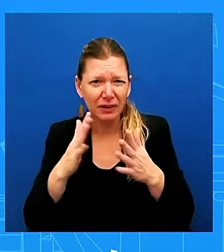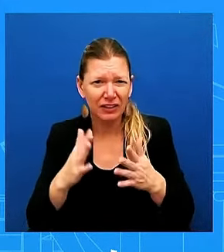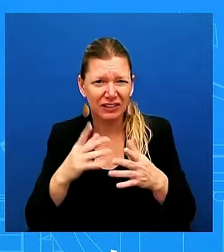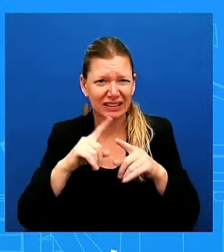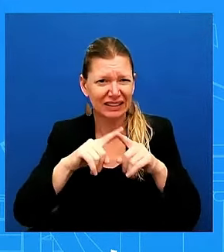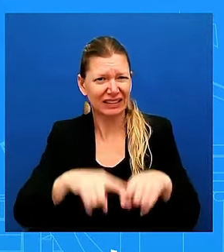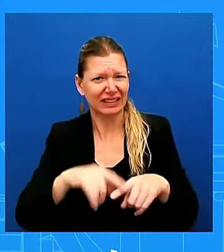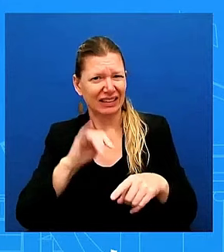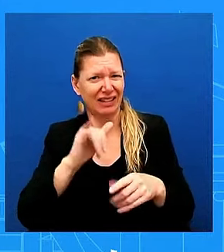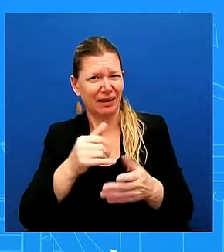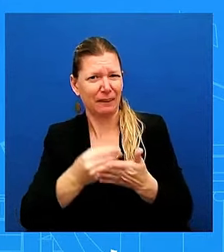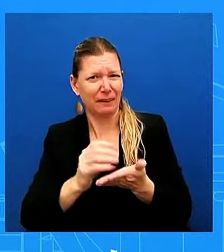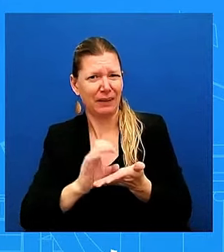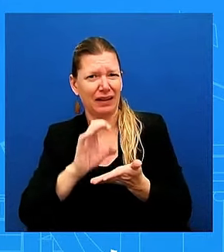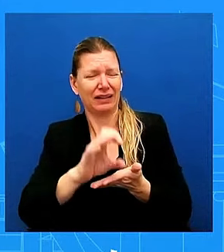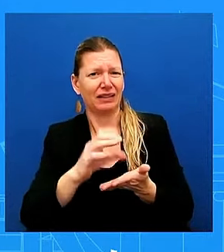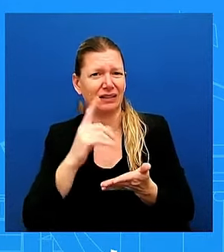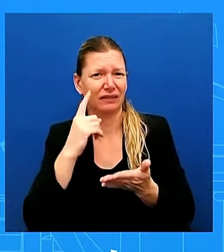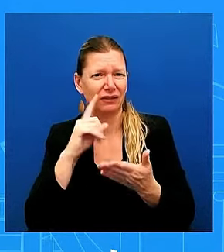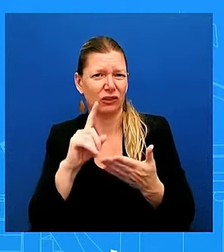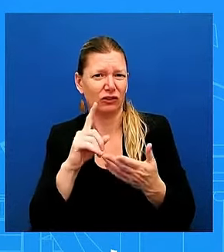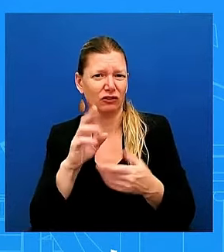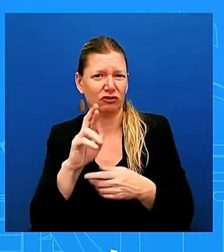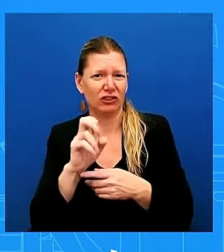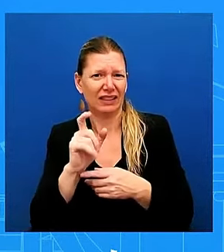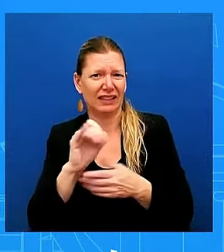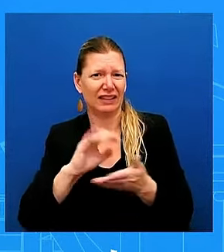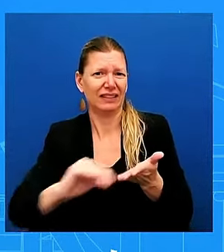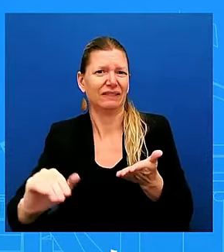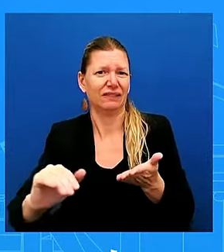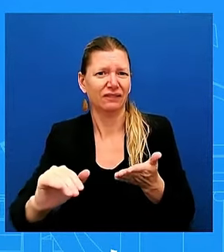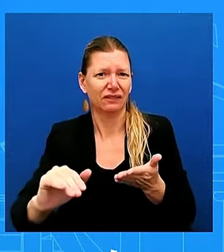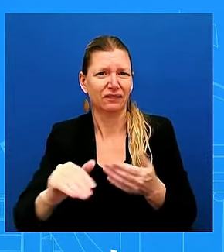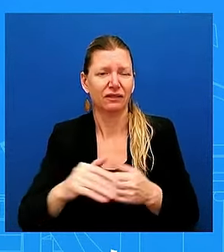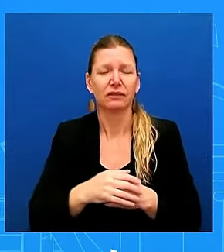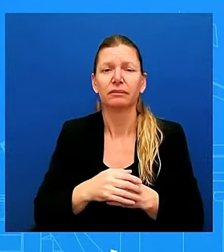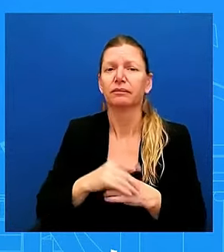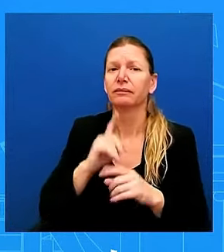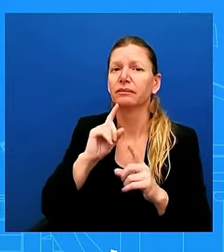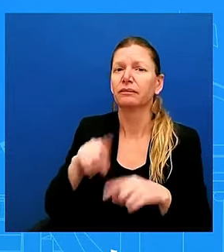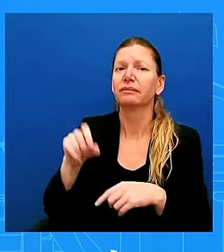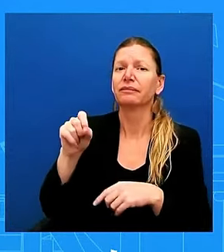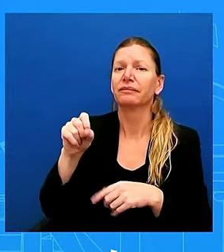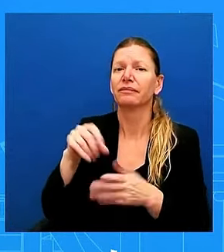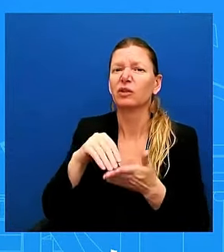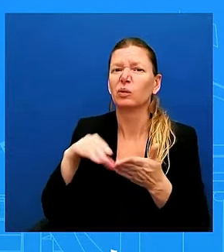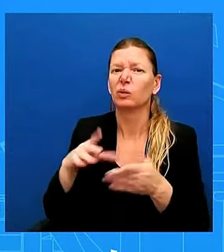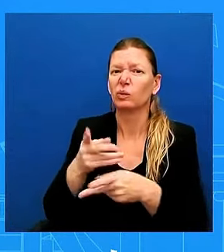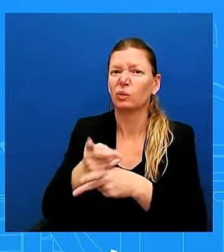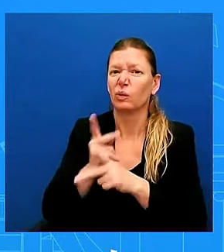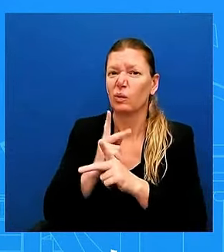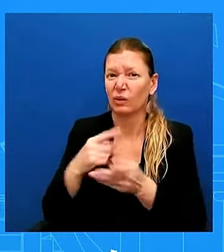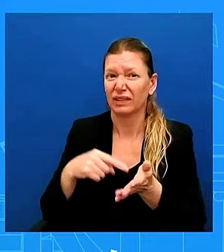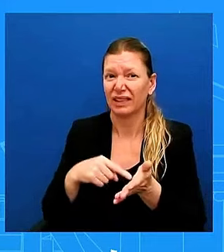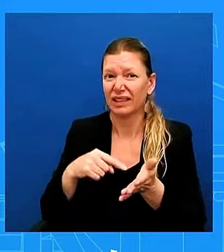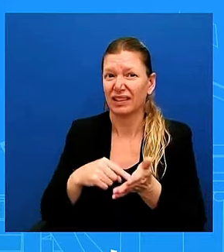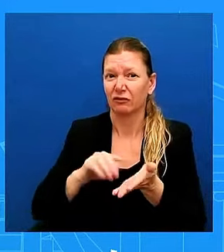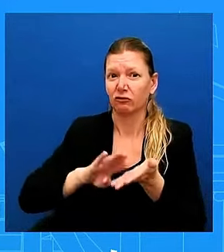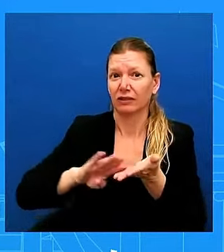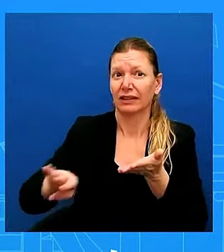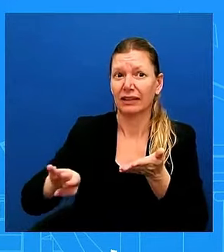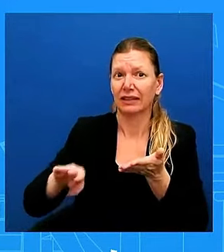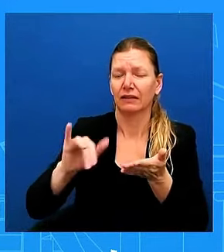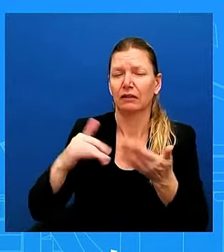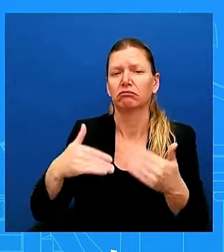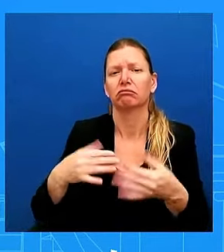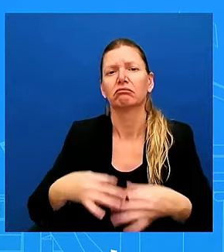so many young people who are trying to build wealth, particularly for people who are first generation to